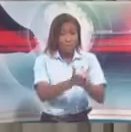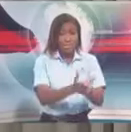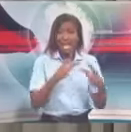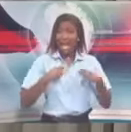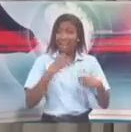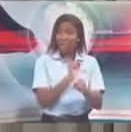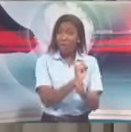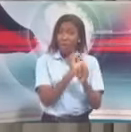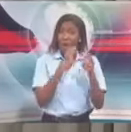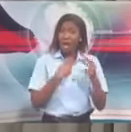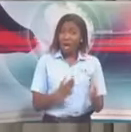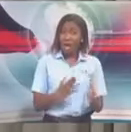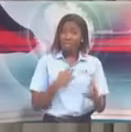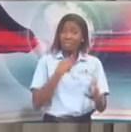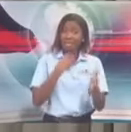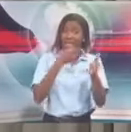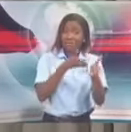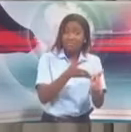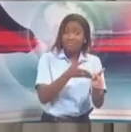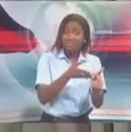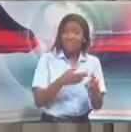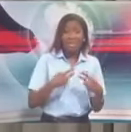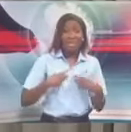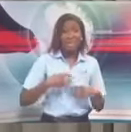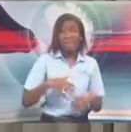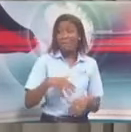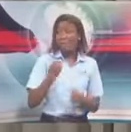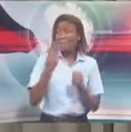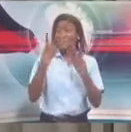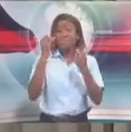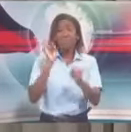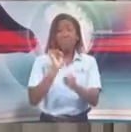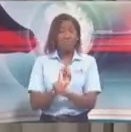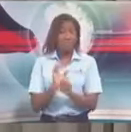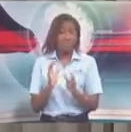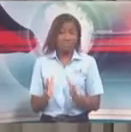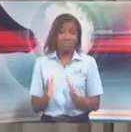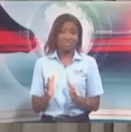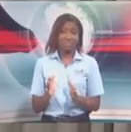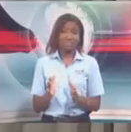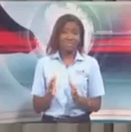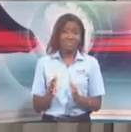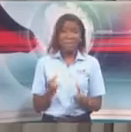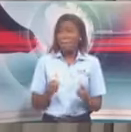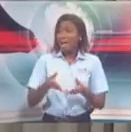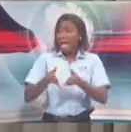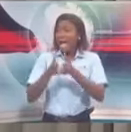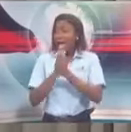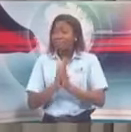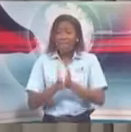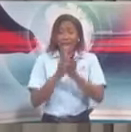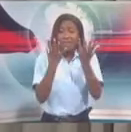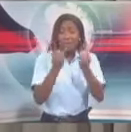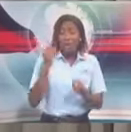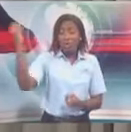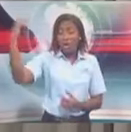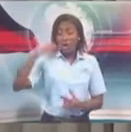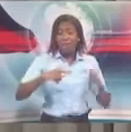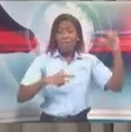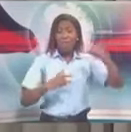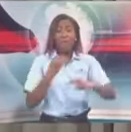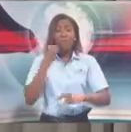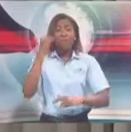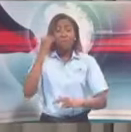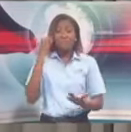,000. For Trinidad, we have over 300. So bombarding and attacking the Minister of National Security and saying that